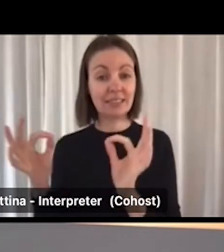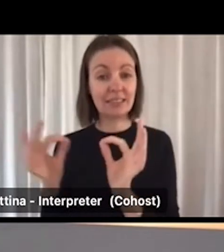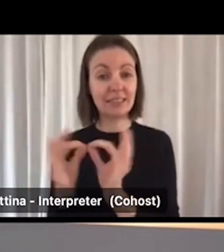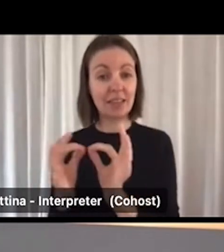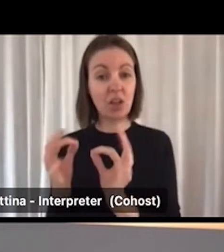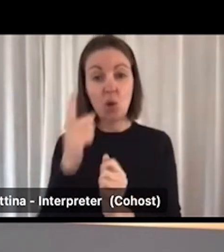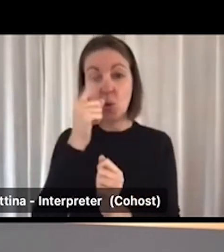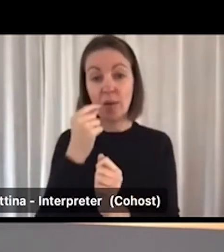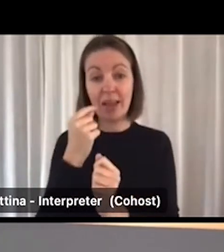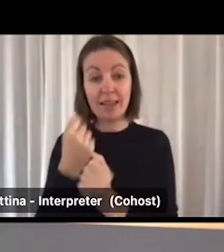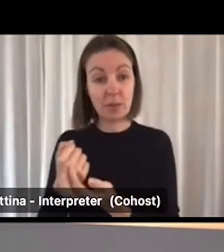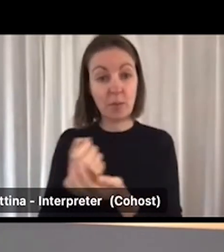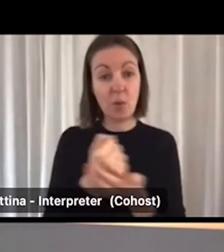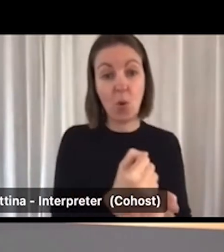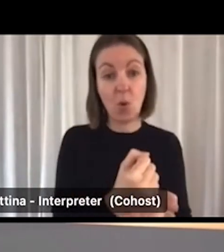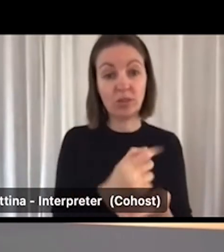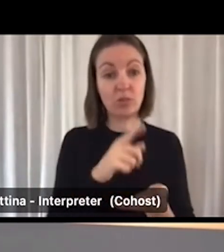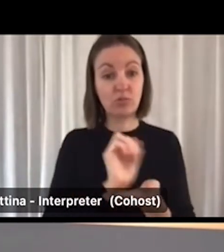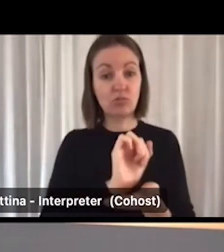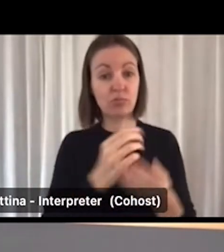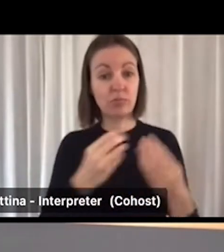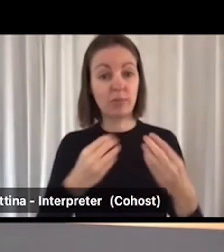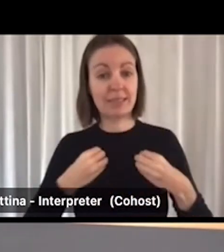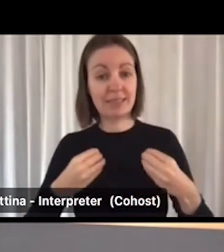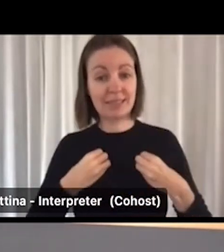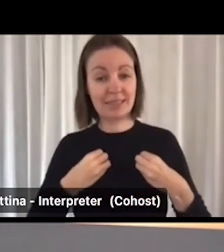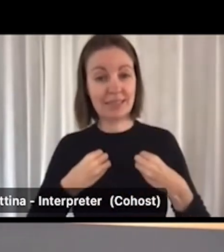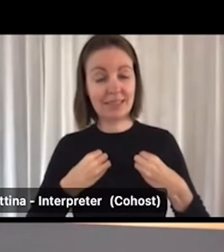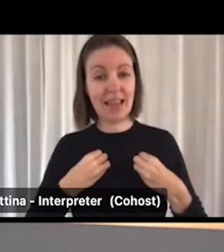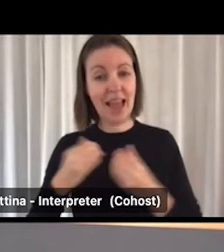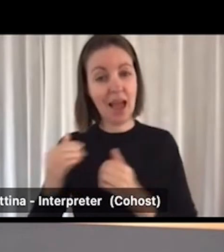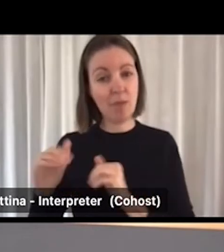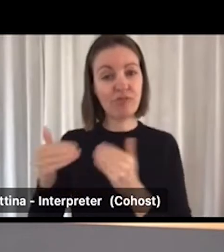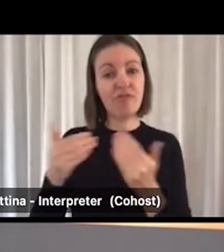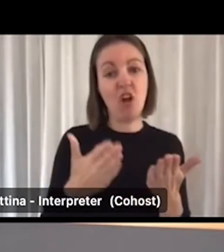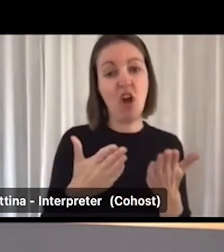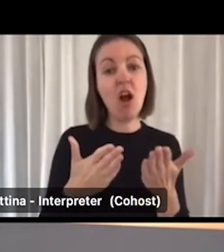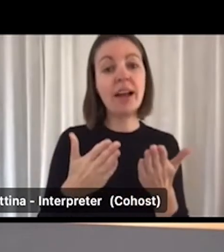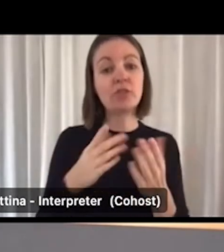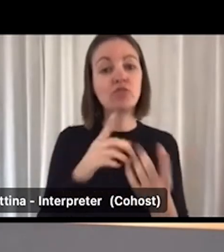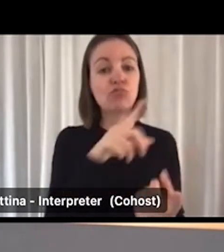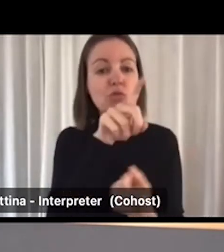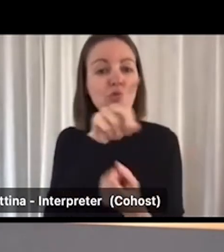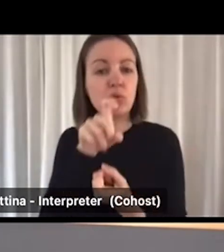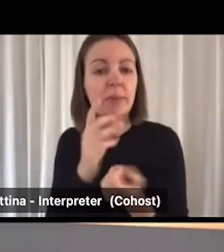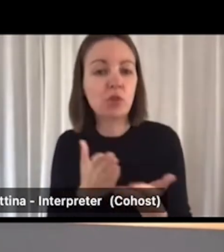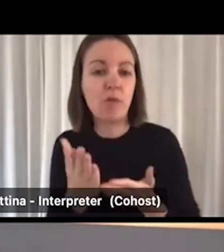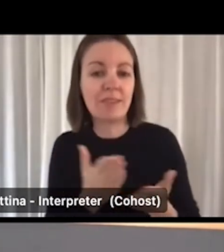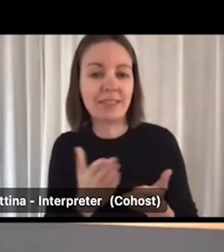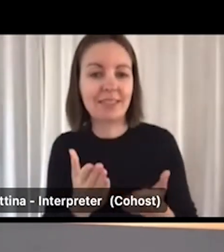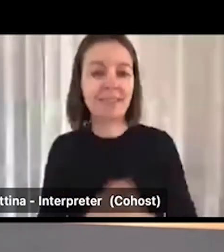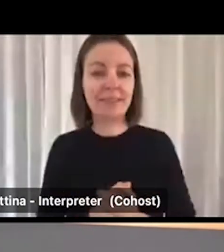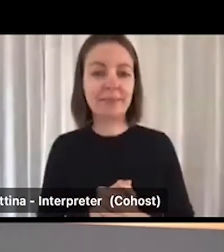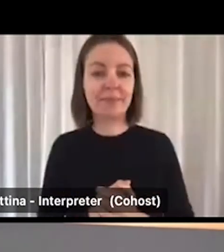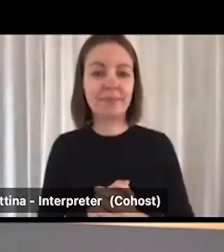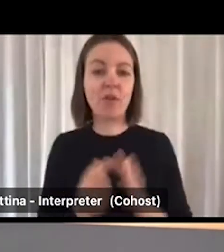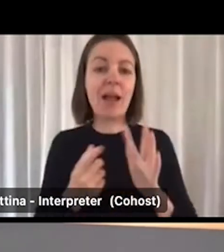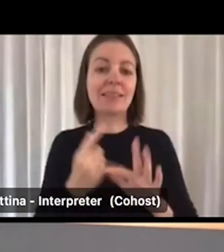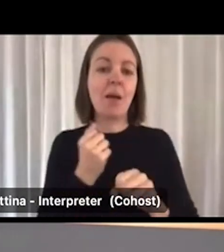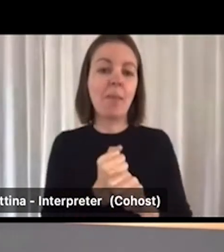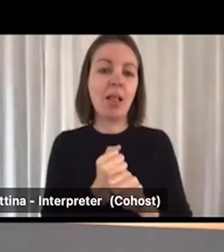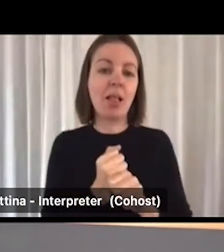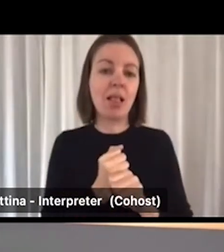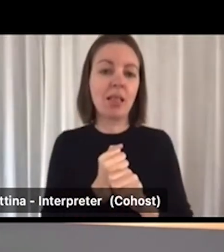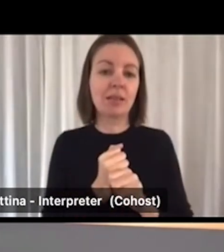support Anna's business and deliver tailored recruitment services to suit her business needs. So there's, for example, specialist